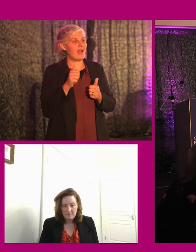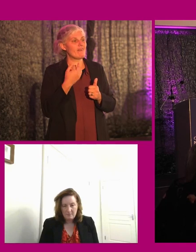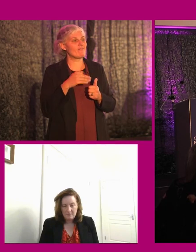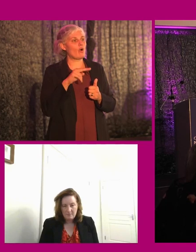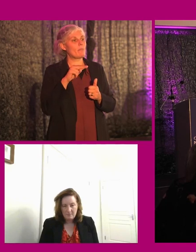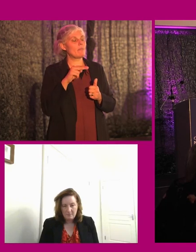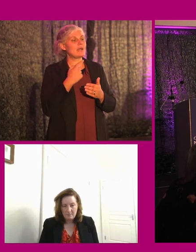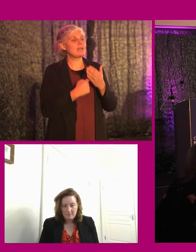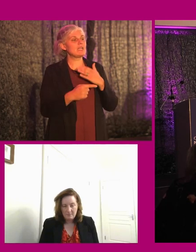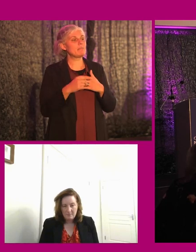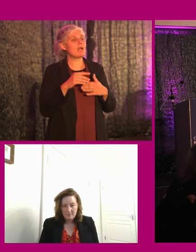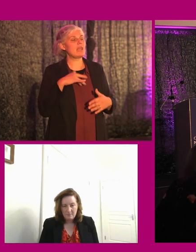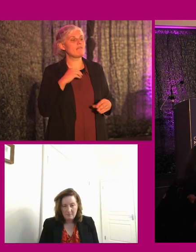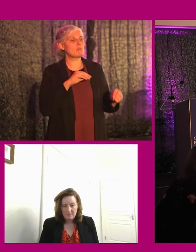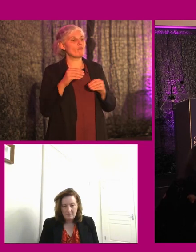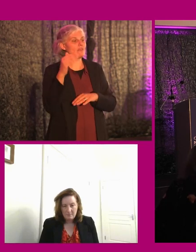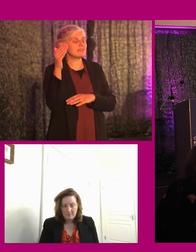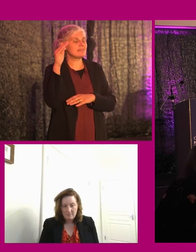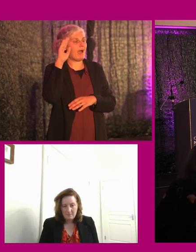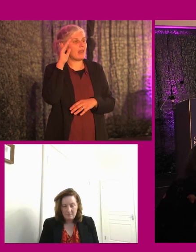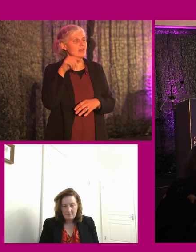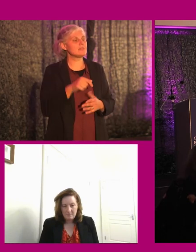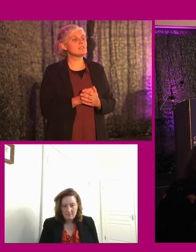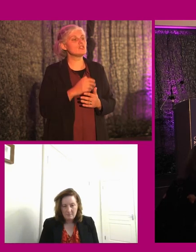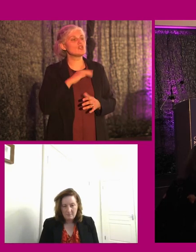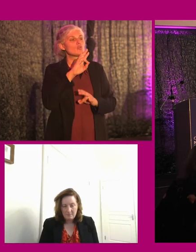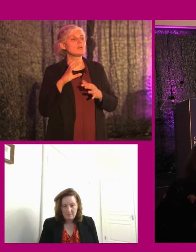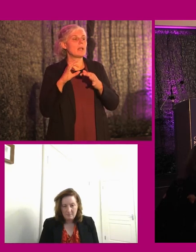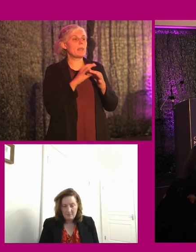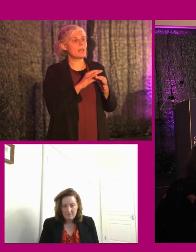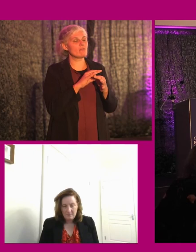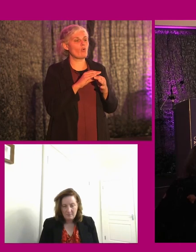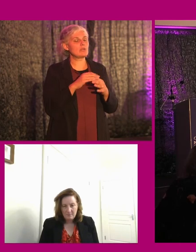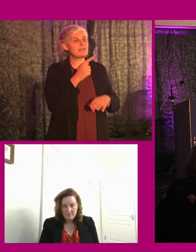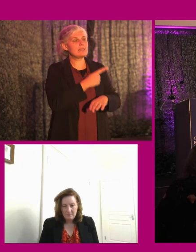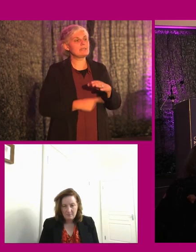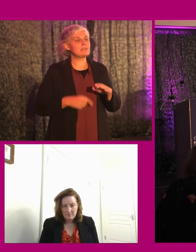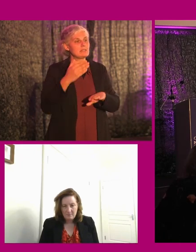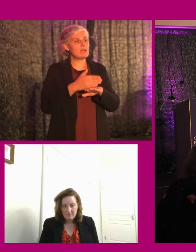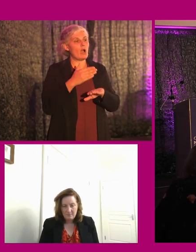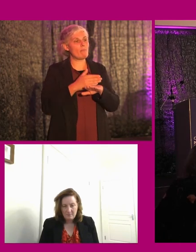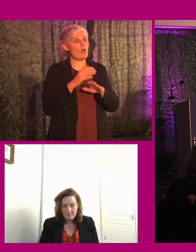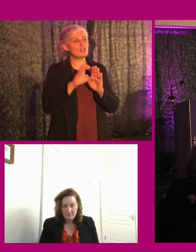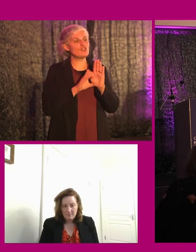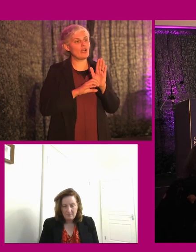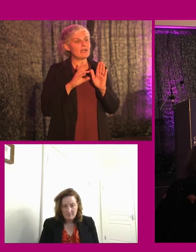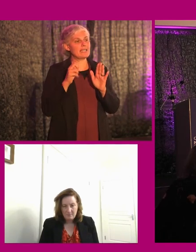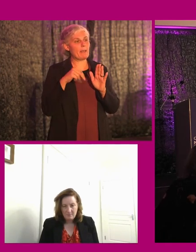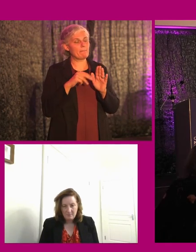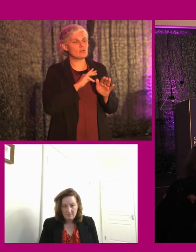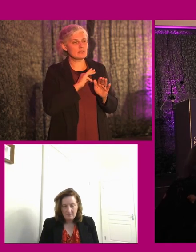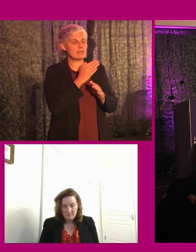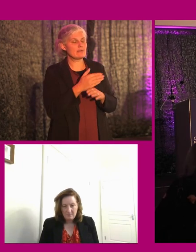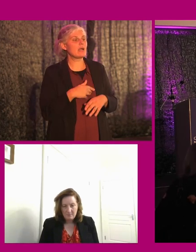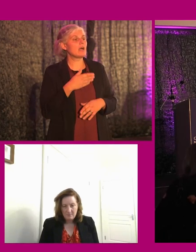Independent Living Movement Ireland. It's just a question and particularly for the Disability Employment Charter for Kim for yourself. I really enjoyed